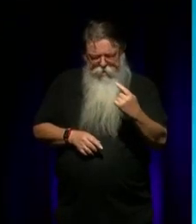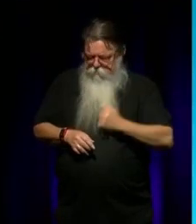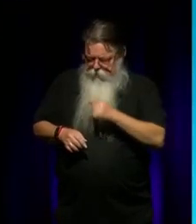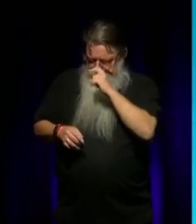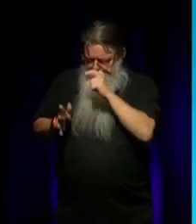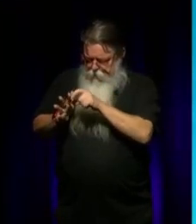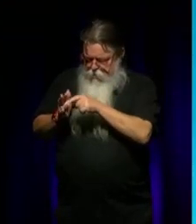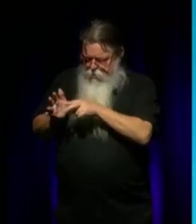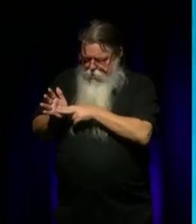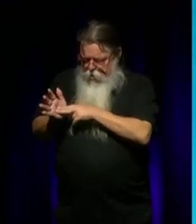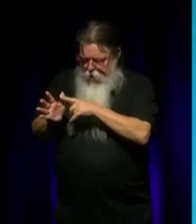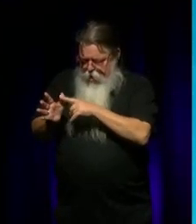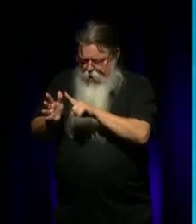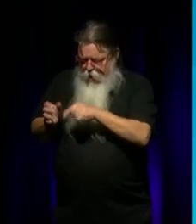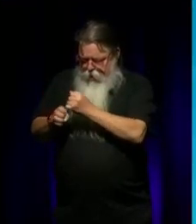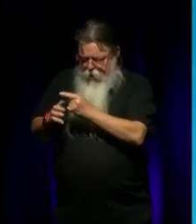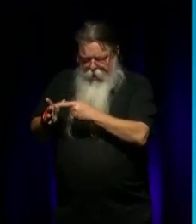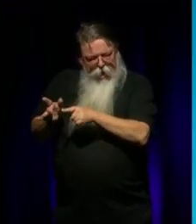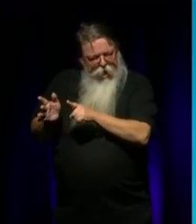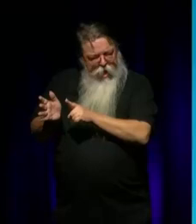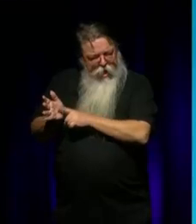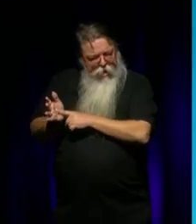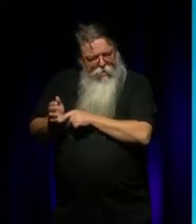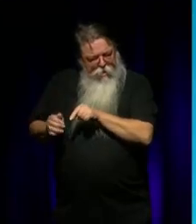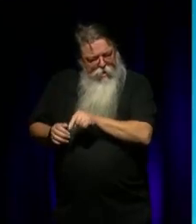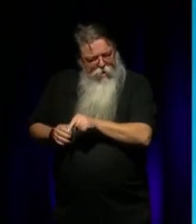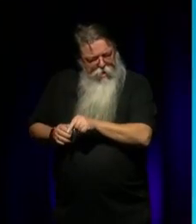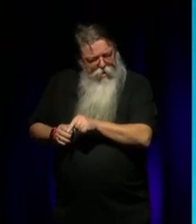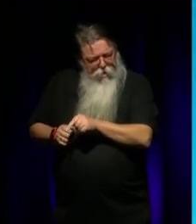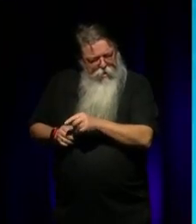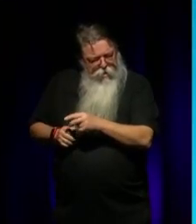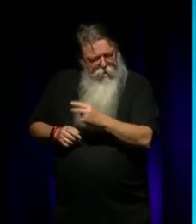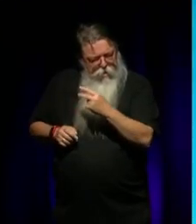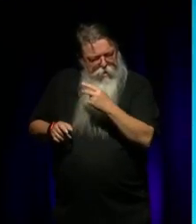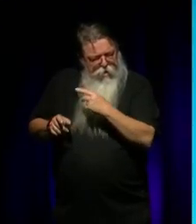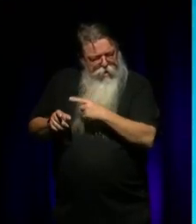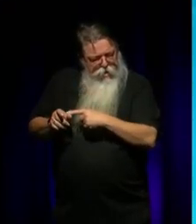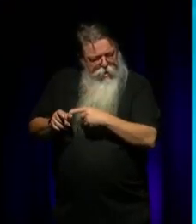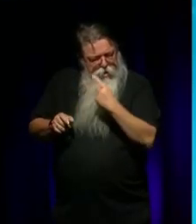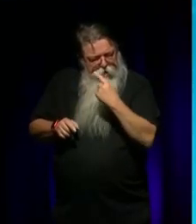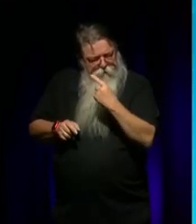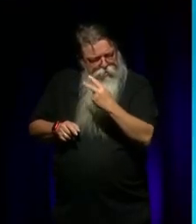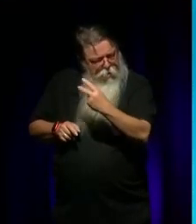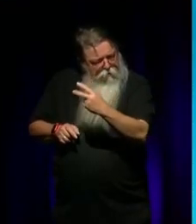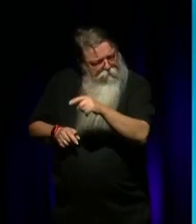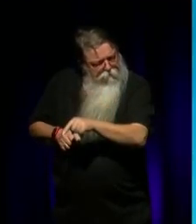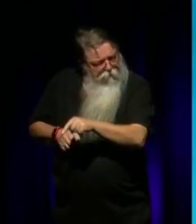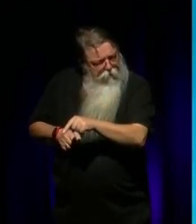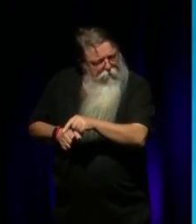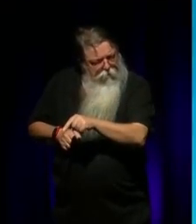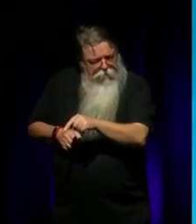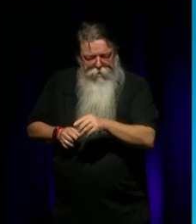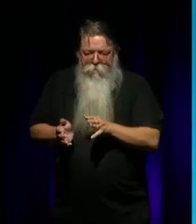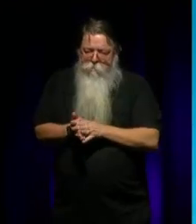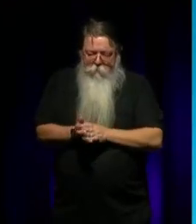High, and they were sort of given the opportunities at that stage to further their education through to 11 and 12. I tried to... You know, Mum was trying to